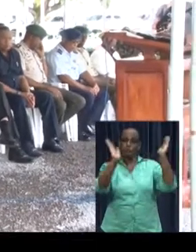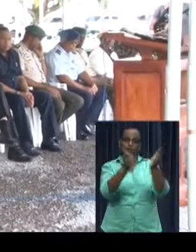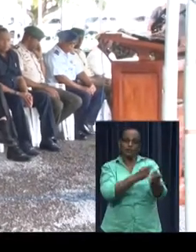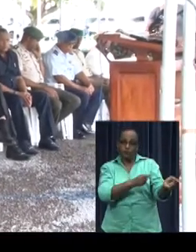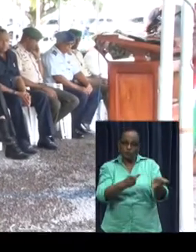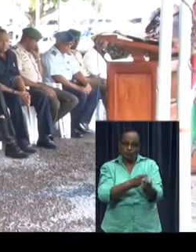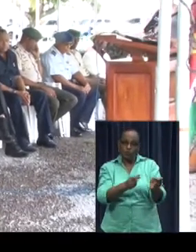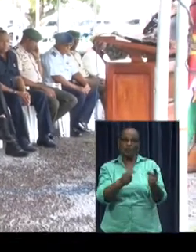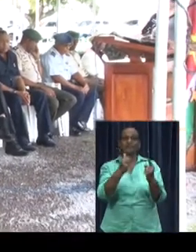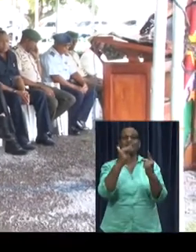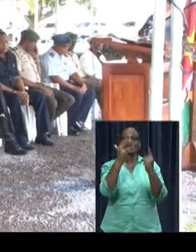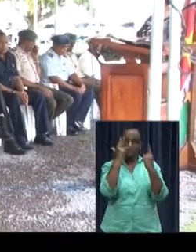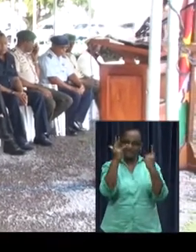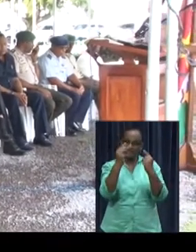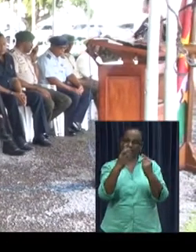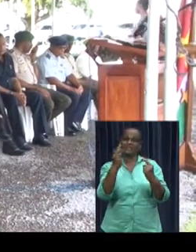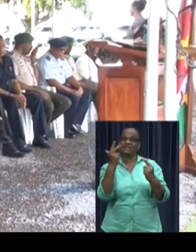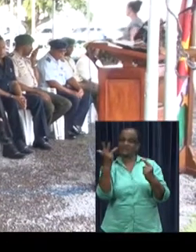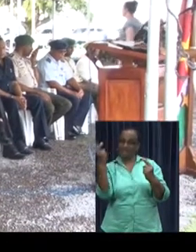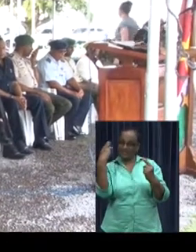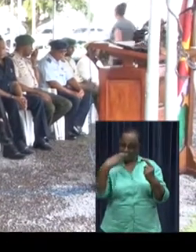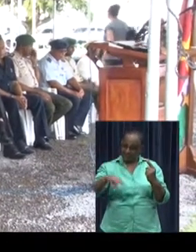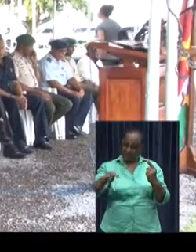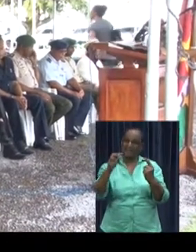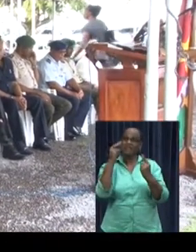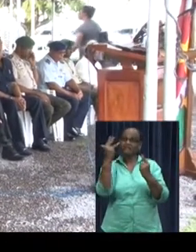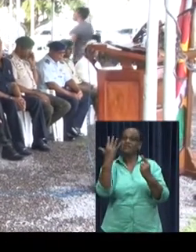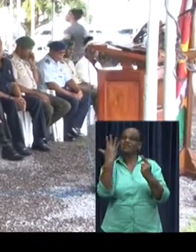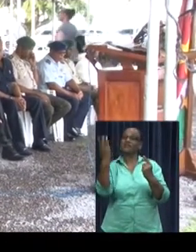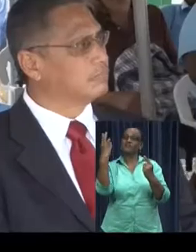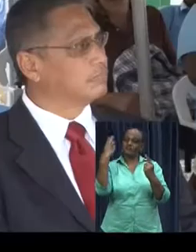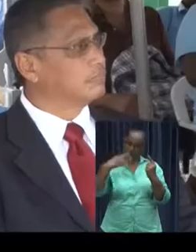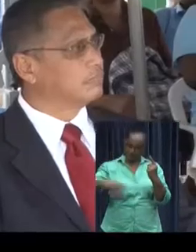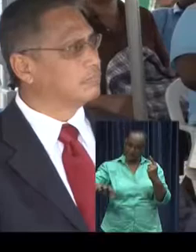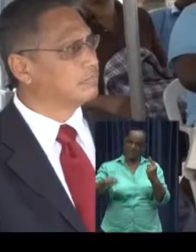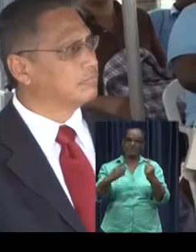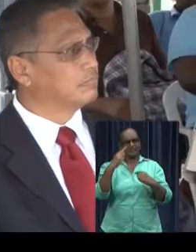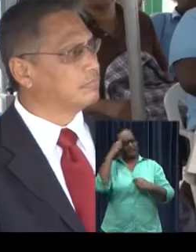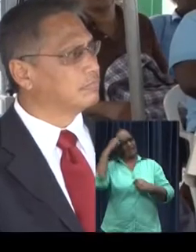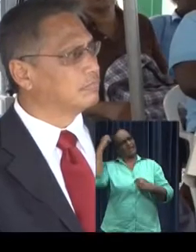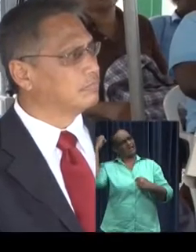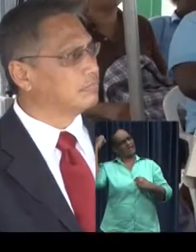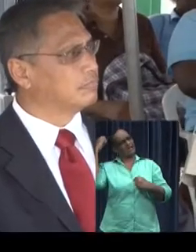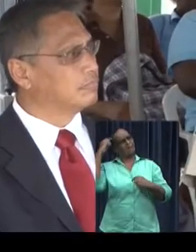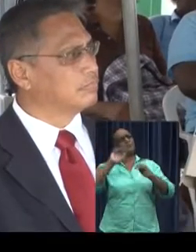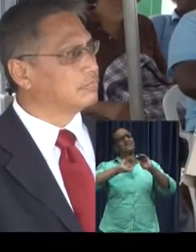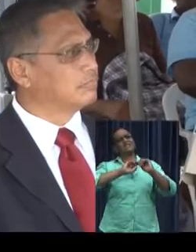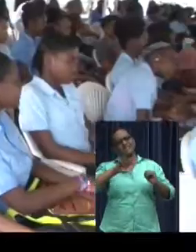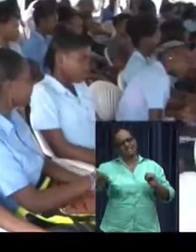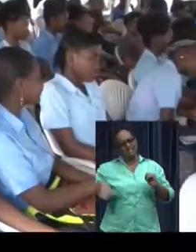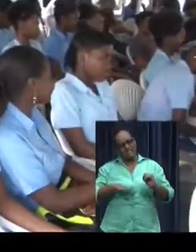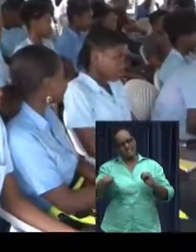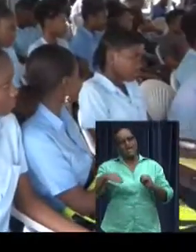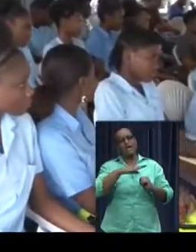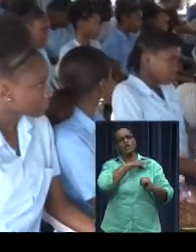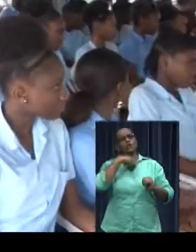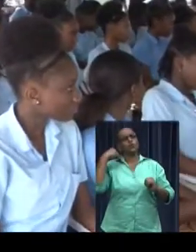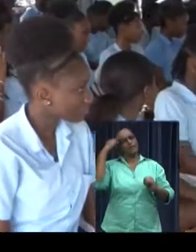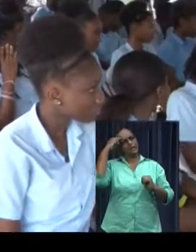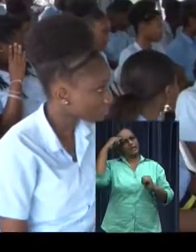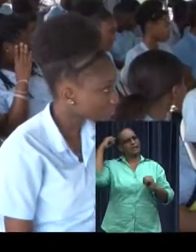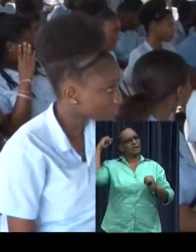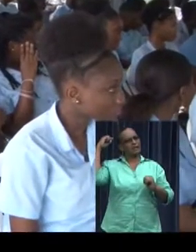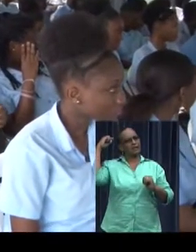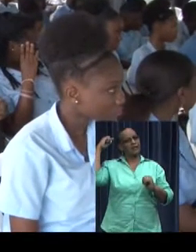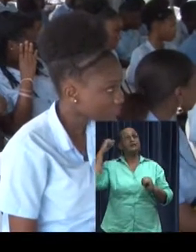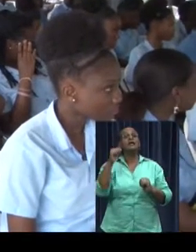1945, is commemorated in the Netherlands with the national commemoration of the dead. It was